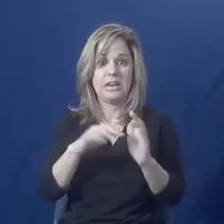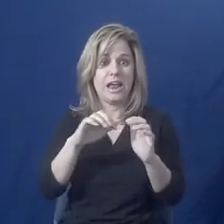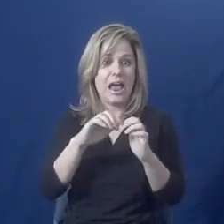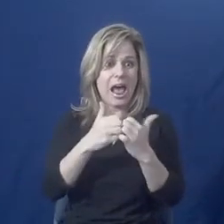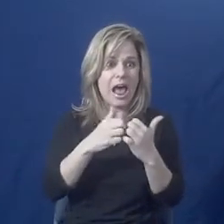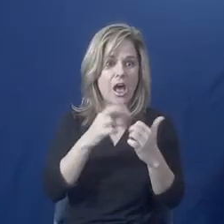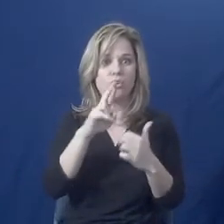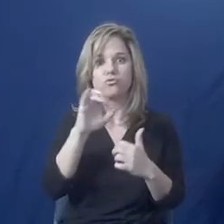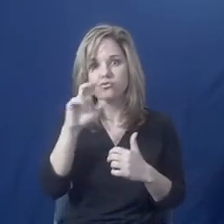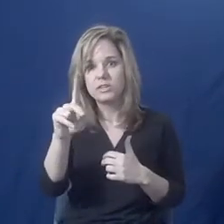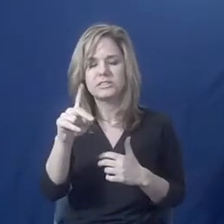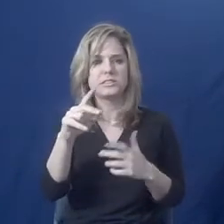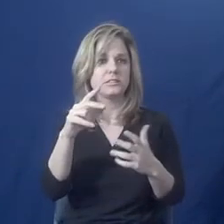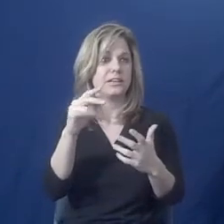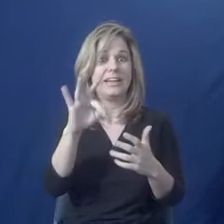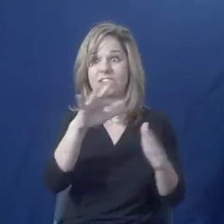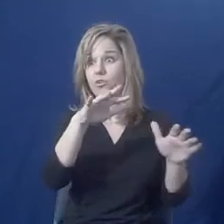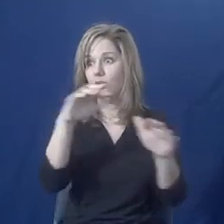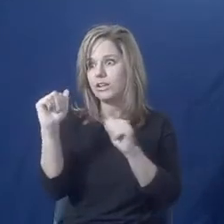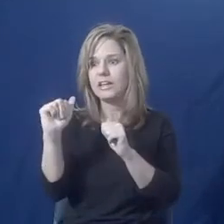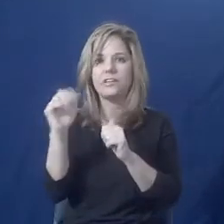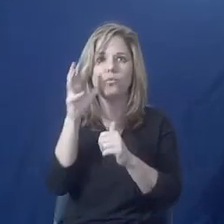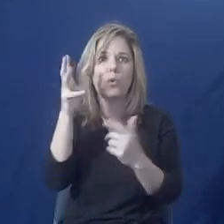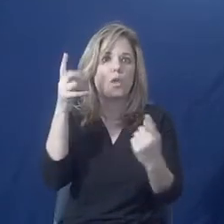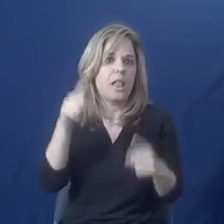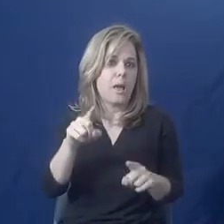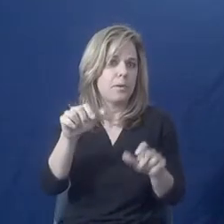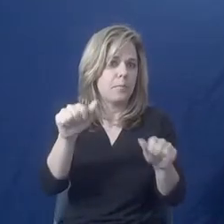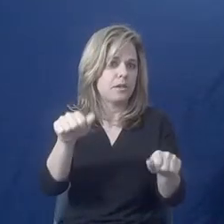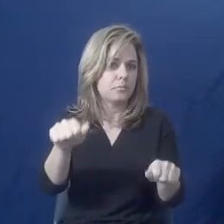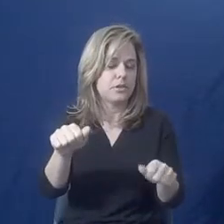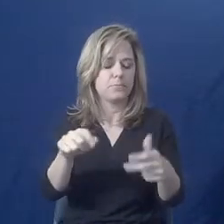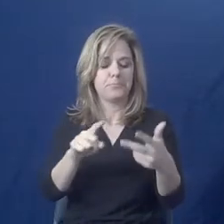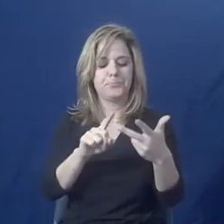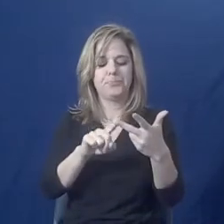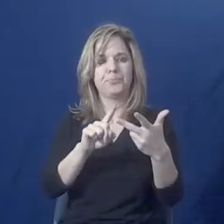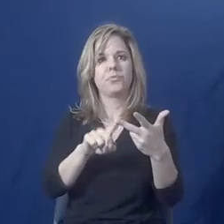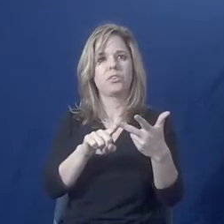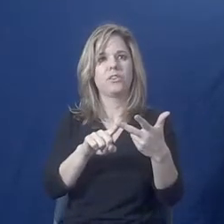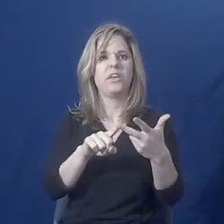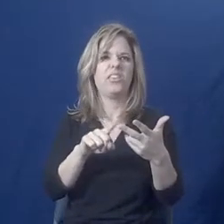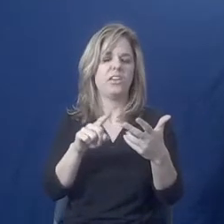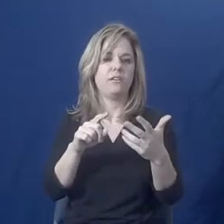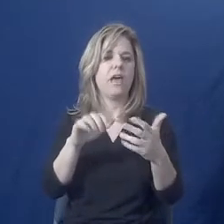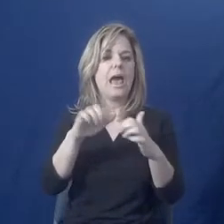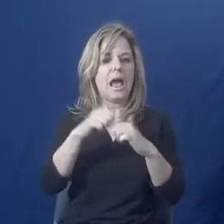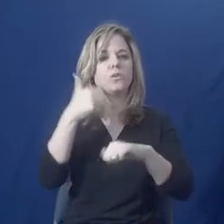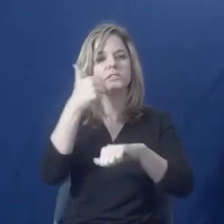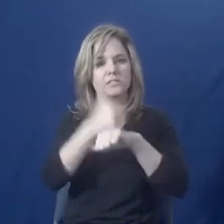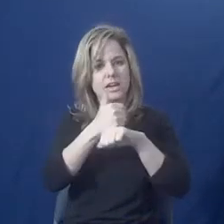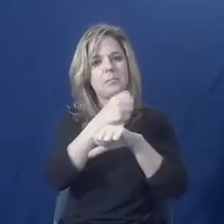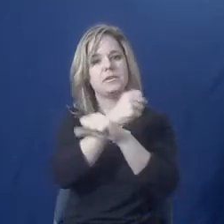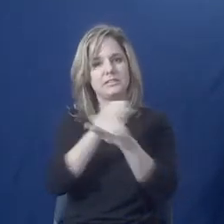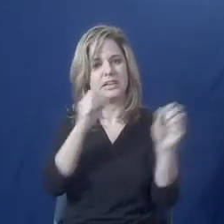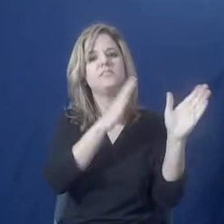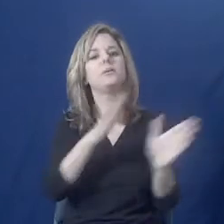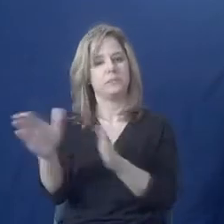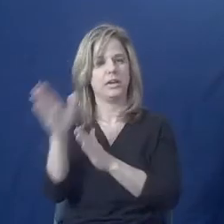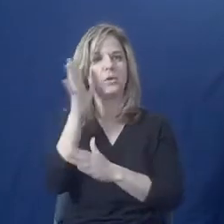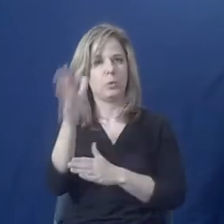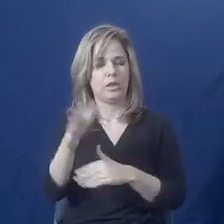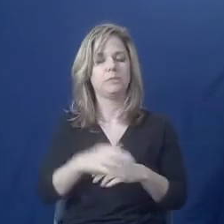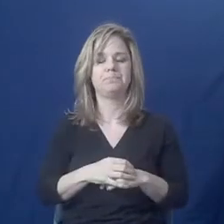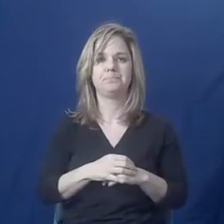what are the risks to going out into the world? And then we'll talk about some of the elements of an actual safety